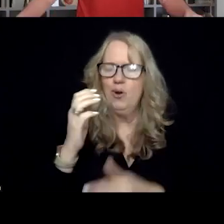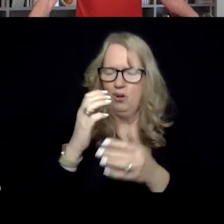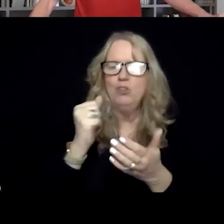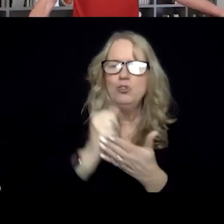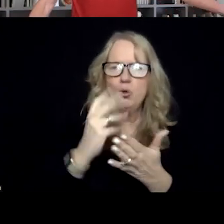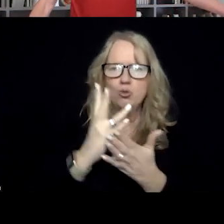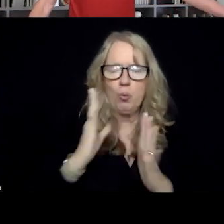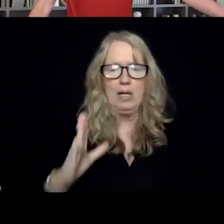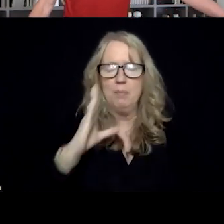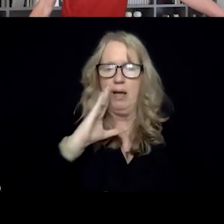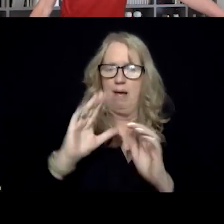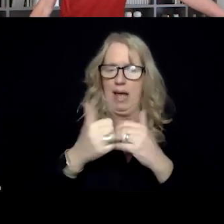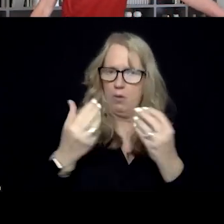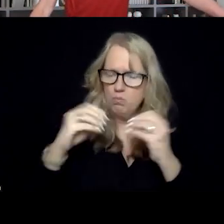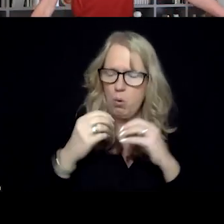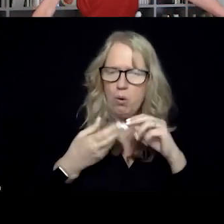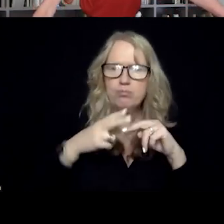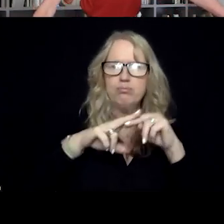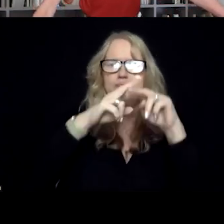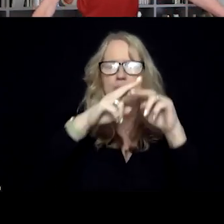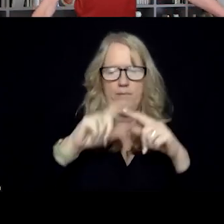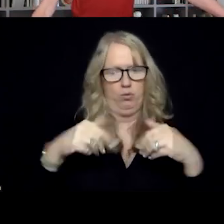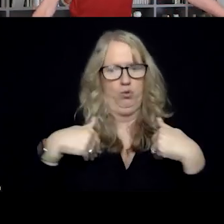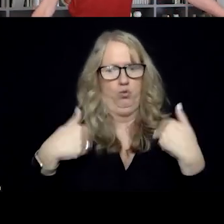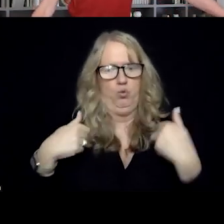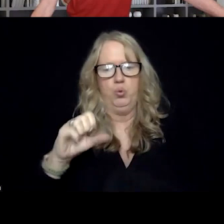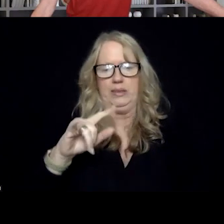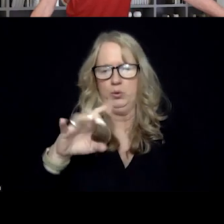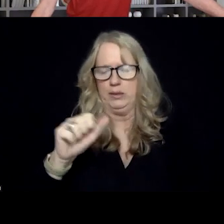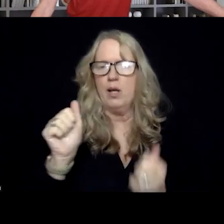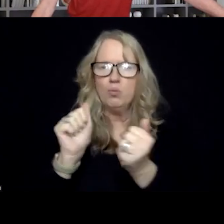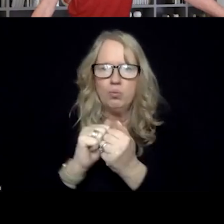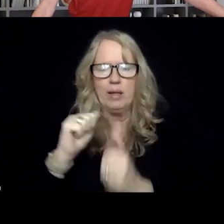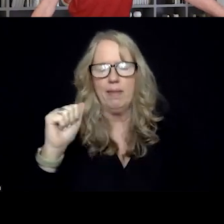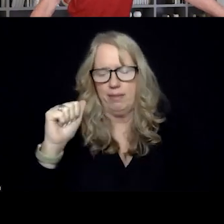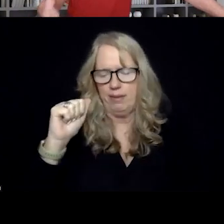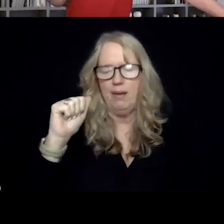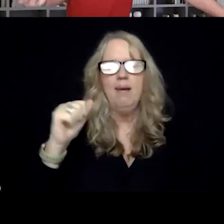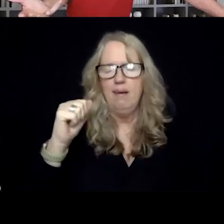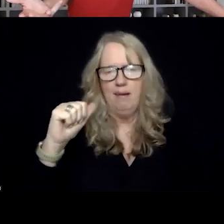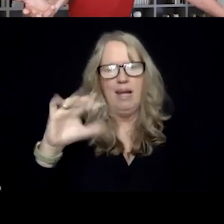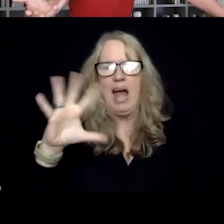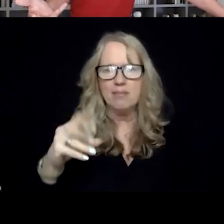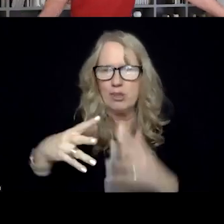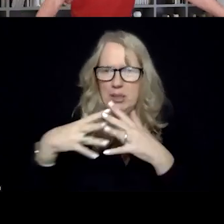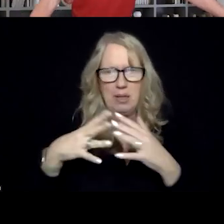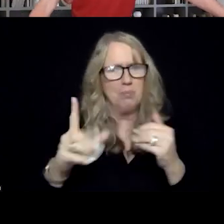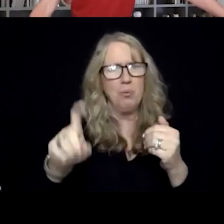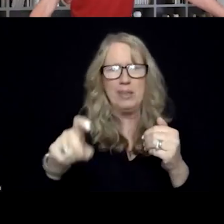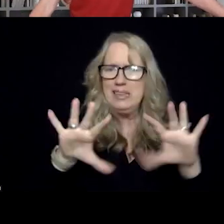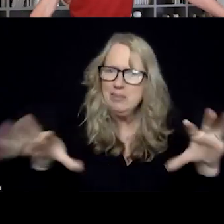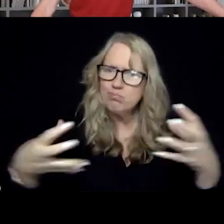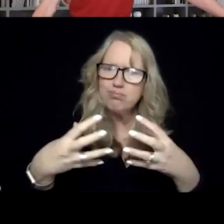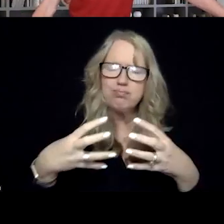on the rising youth suicide rate among African-Americans, we need a workforce. And